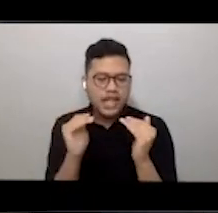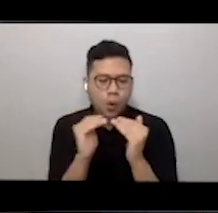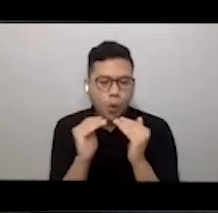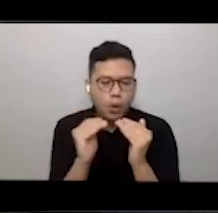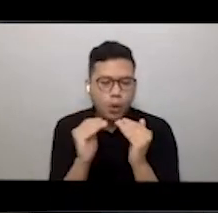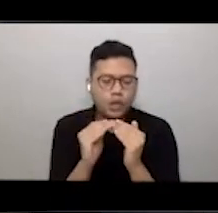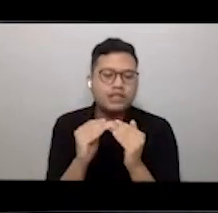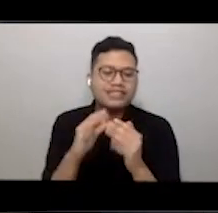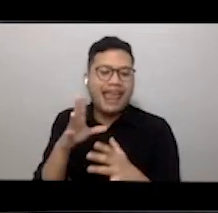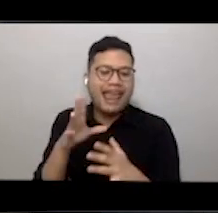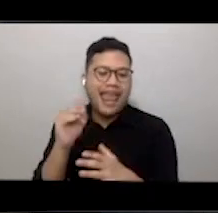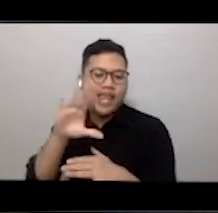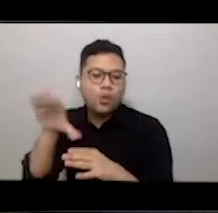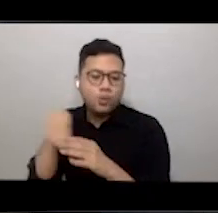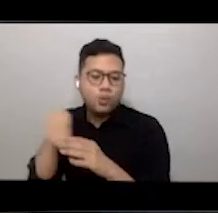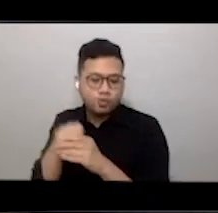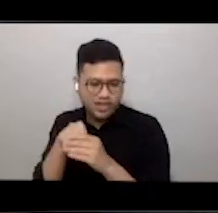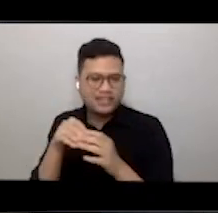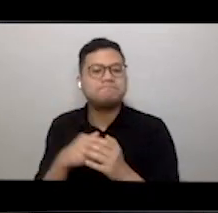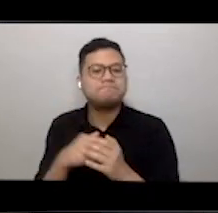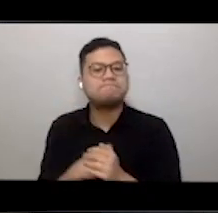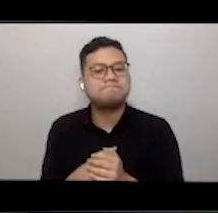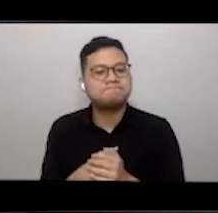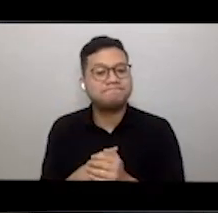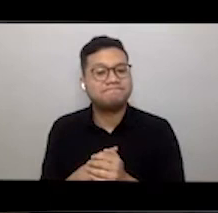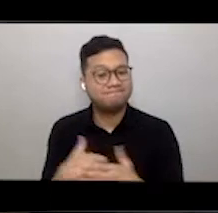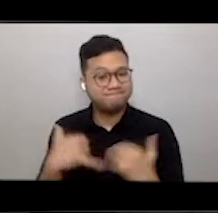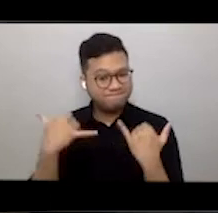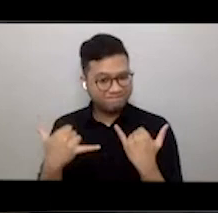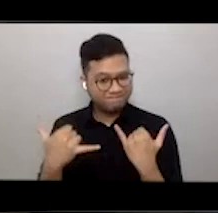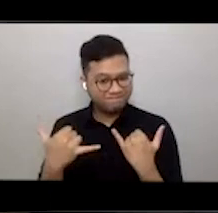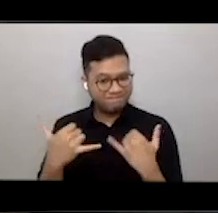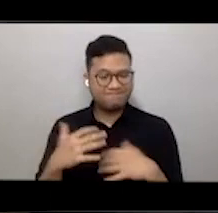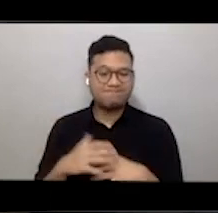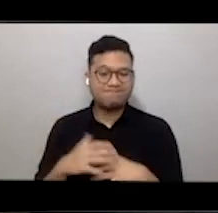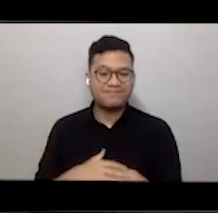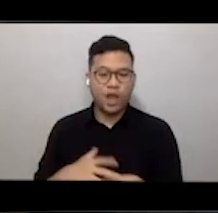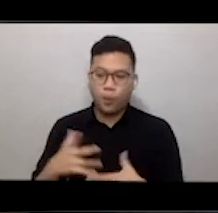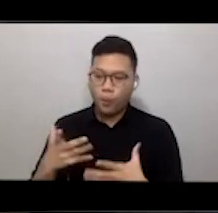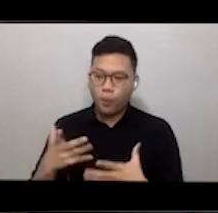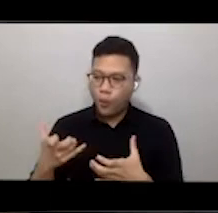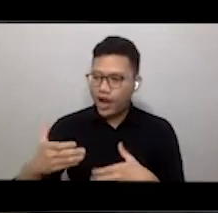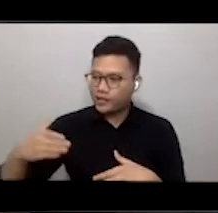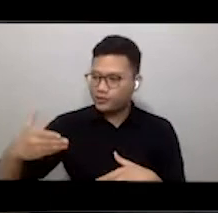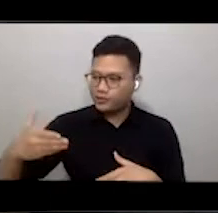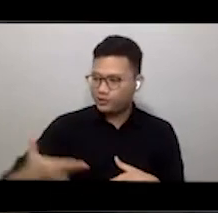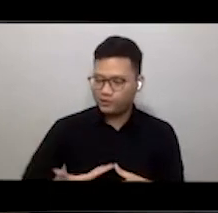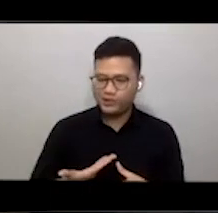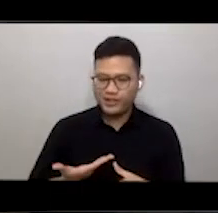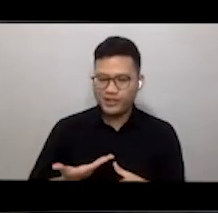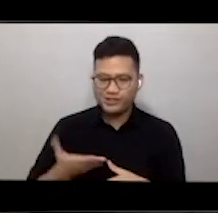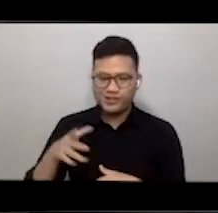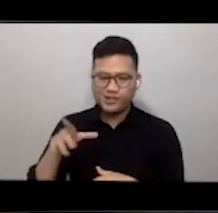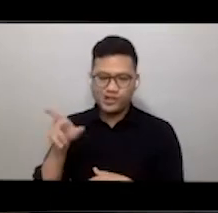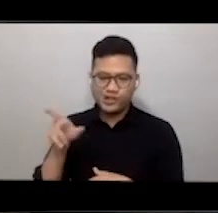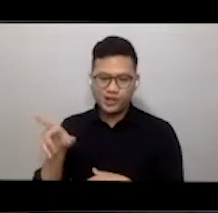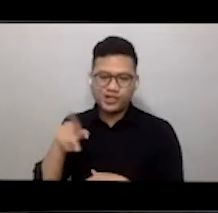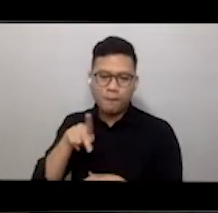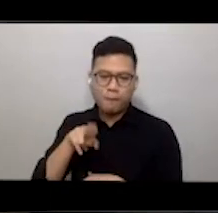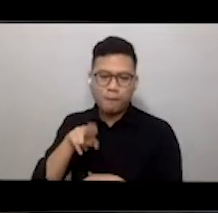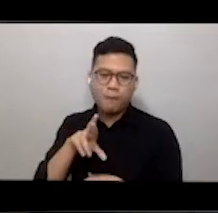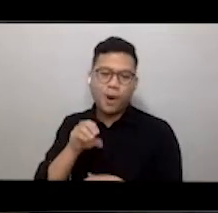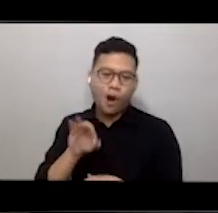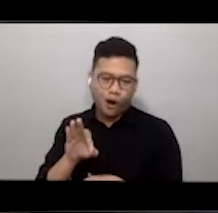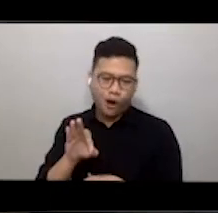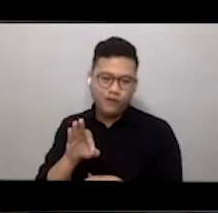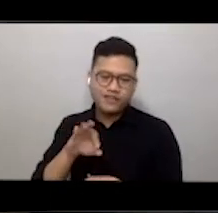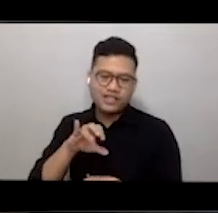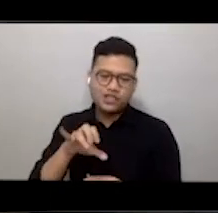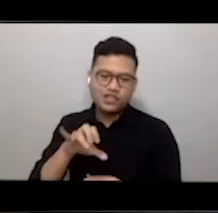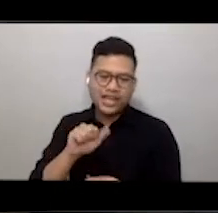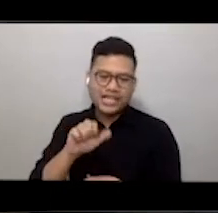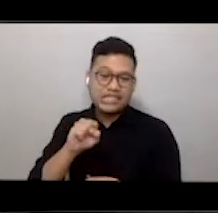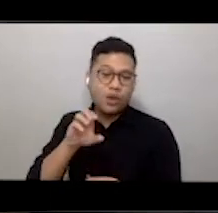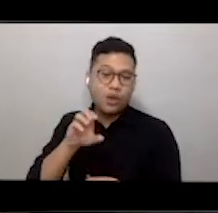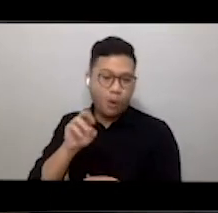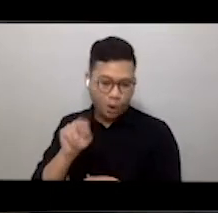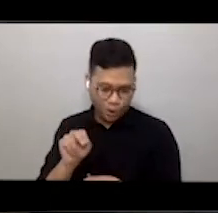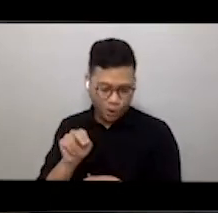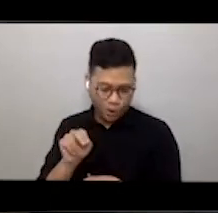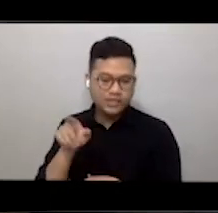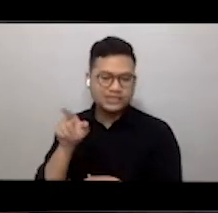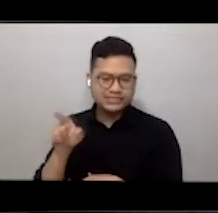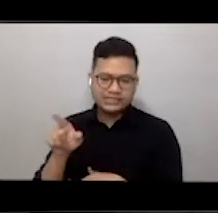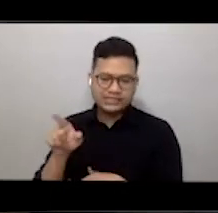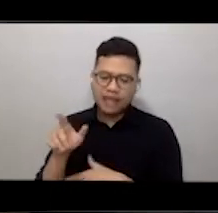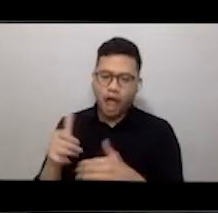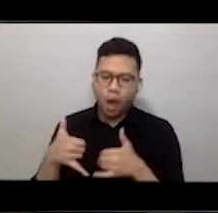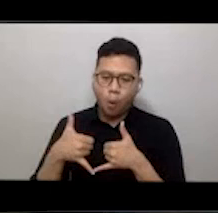and inclusion. It's now my great pleasure to present our speaker for today, Professor Jason Pomeroy. Jason is an